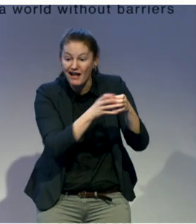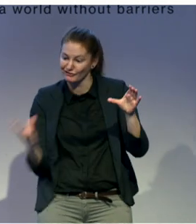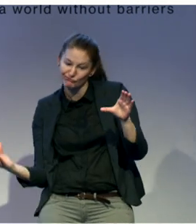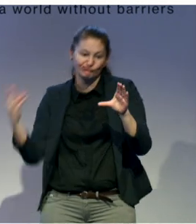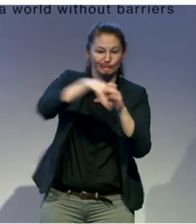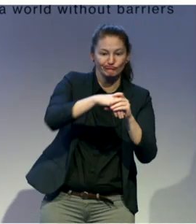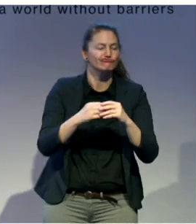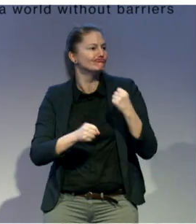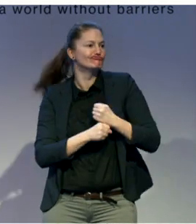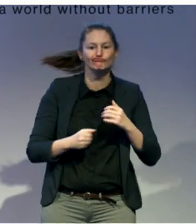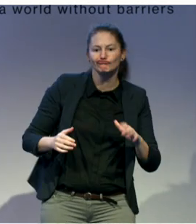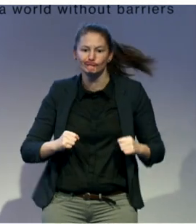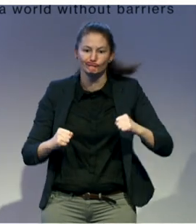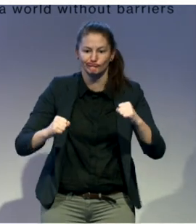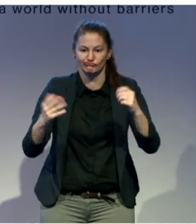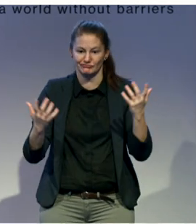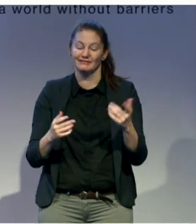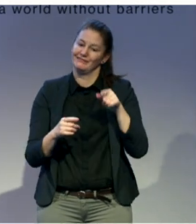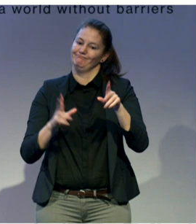of the democratic process.